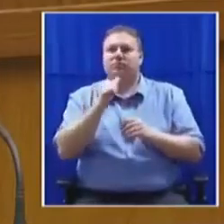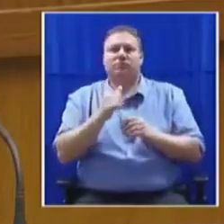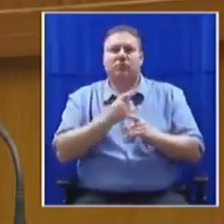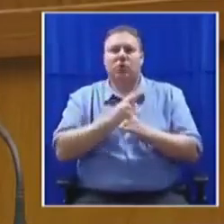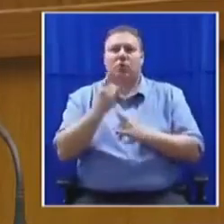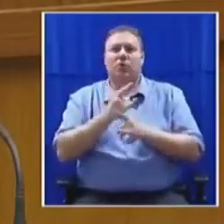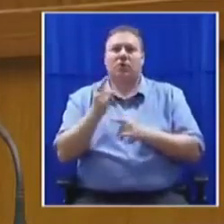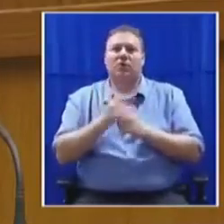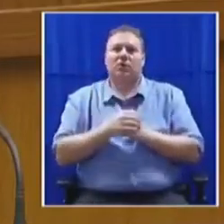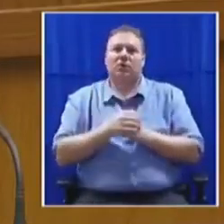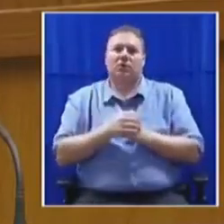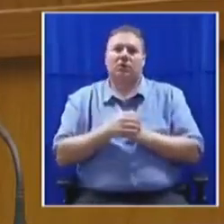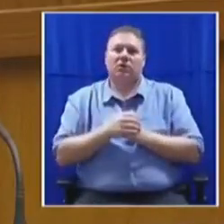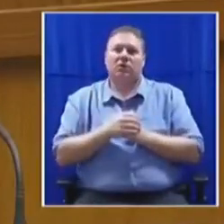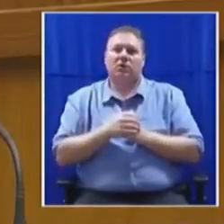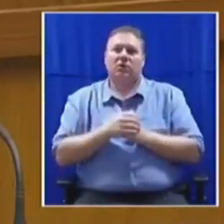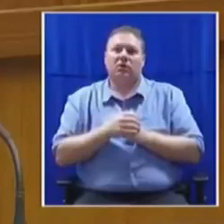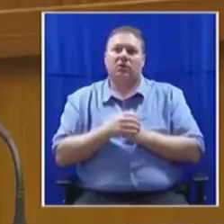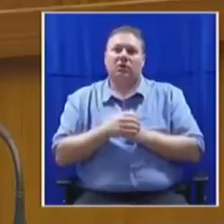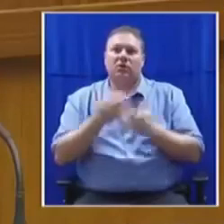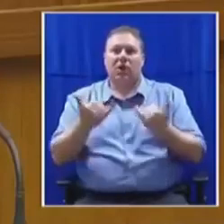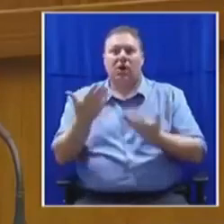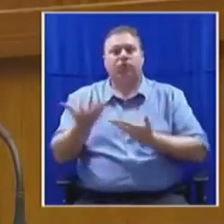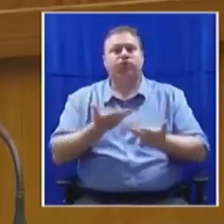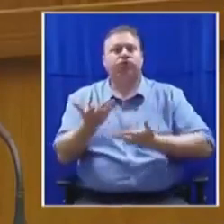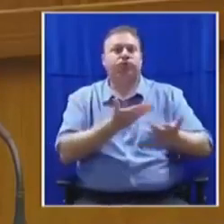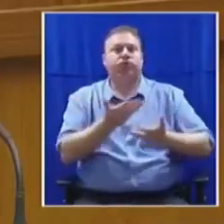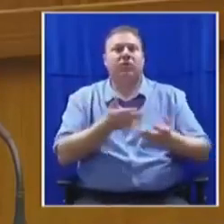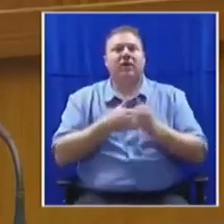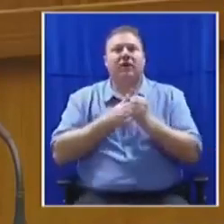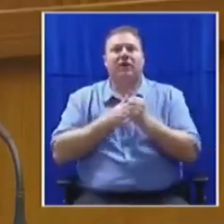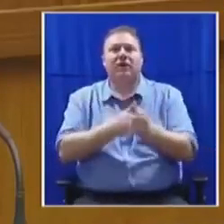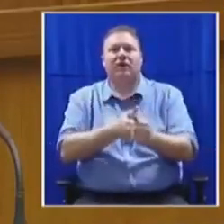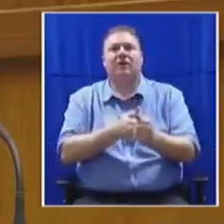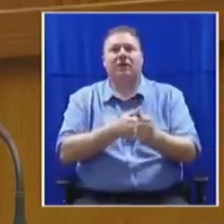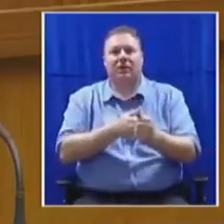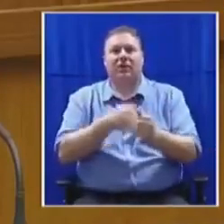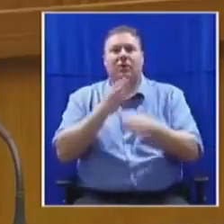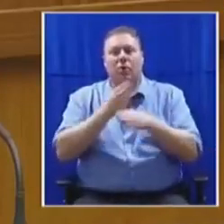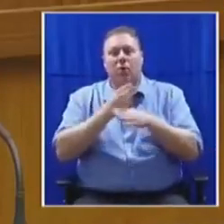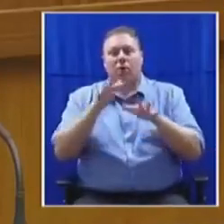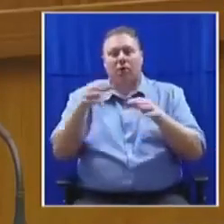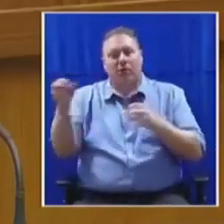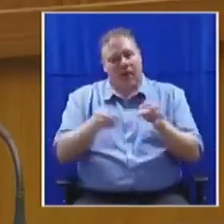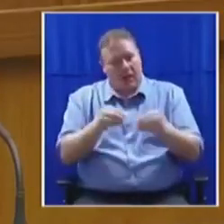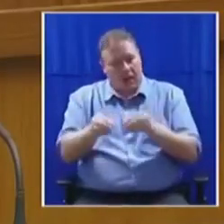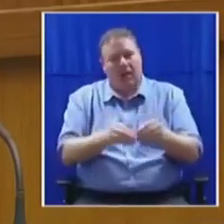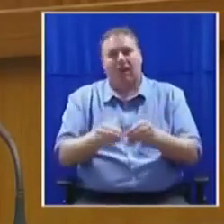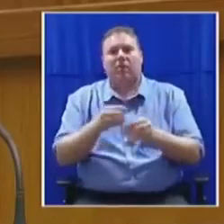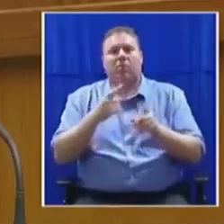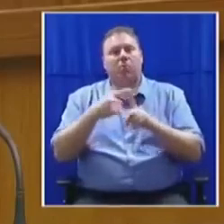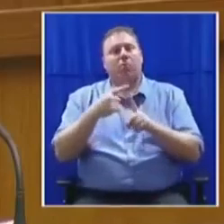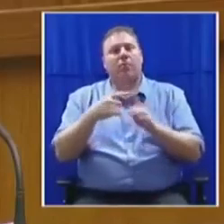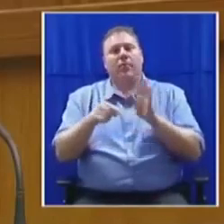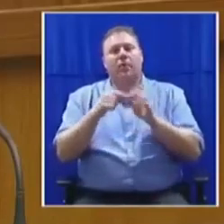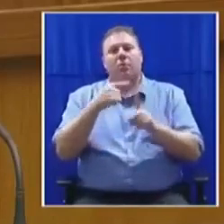local government elections are engaged in programmes that will lead to the insourcing of workers. While there are positive results and